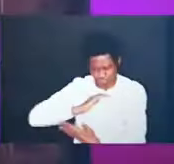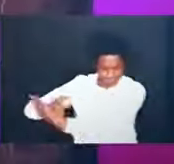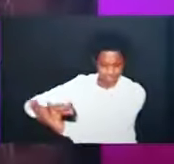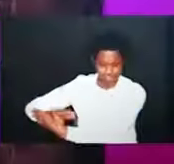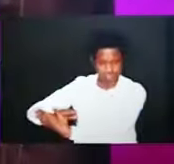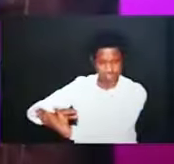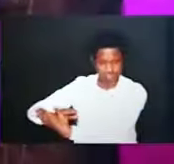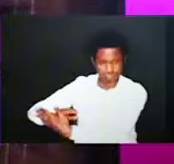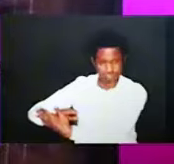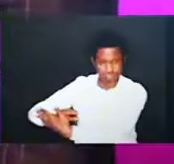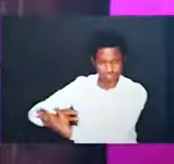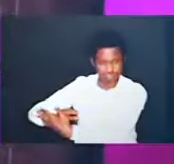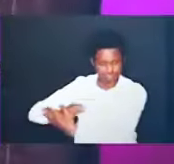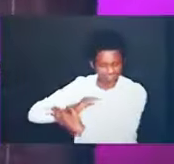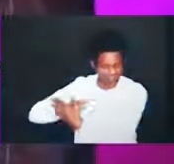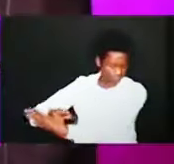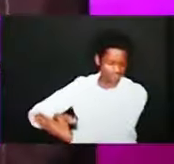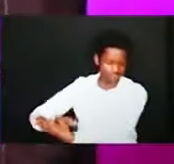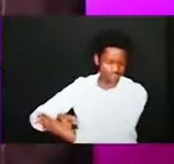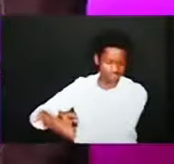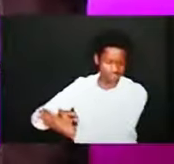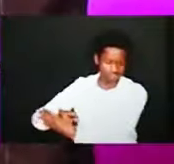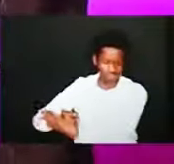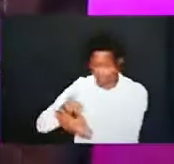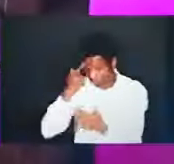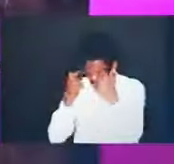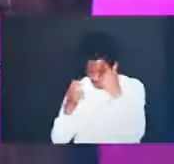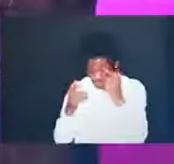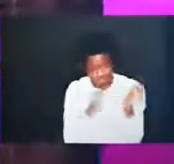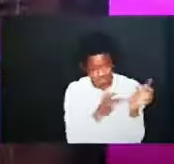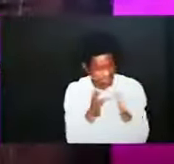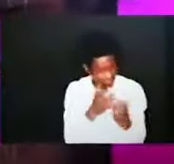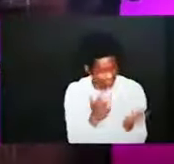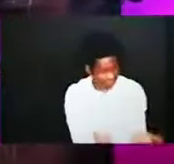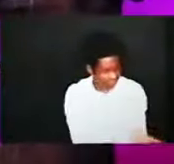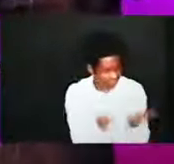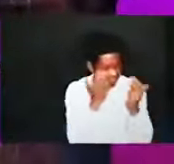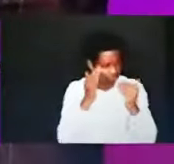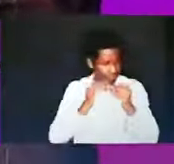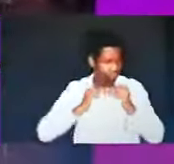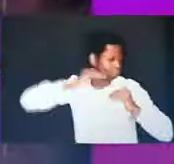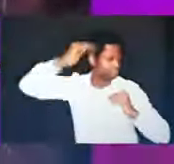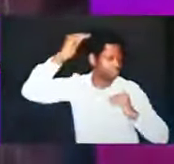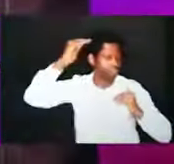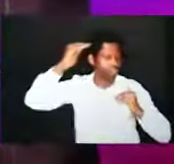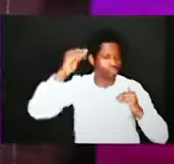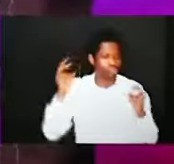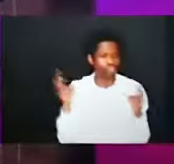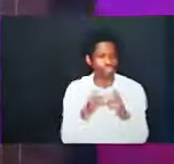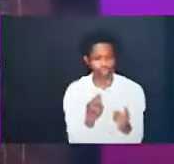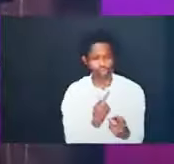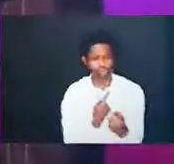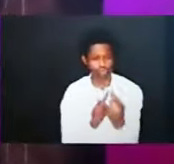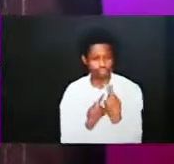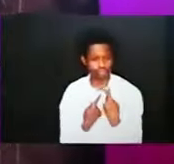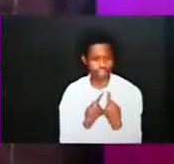far above so we are also lifted far above principalities and powers